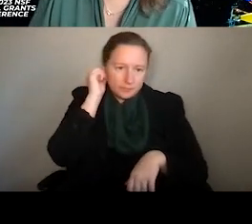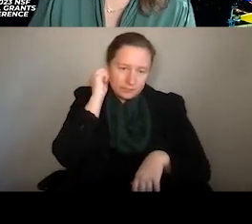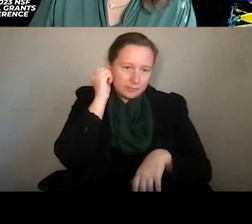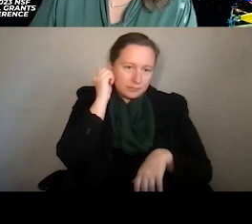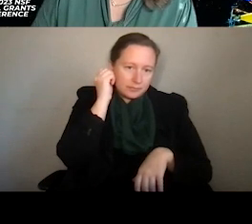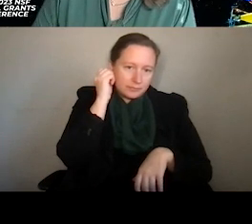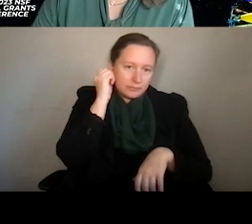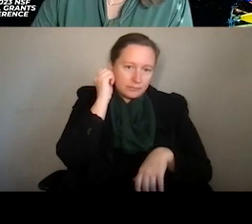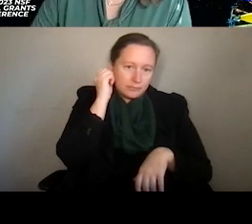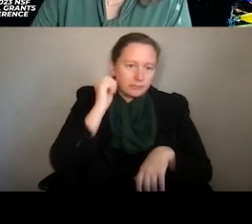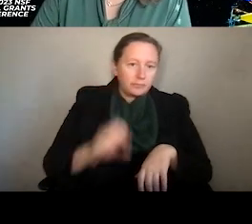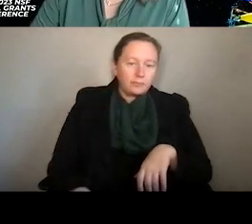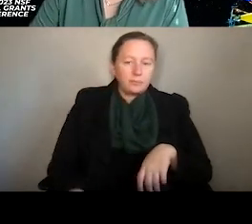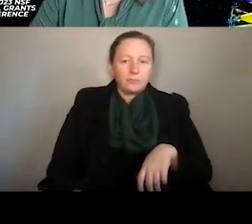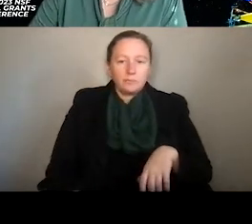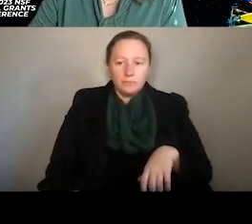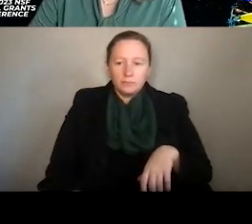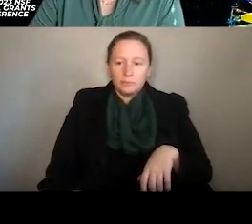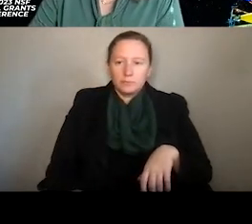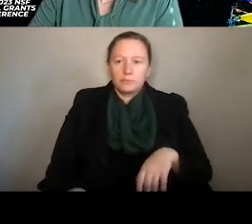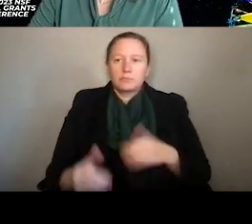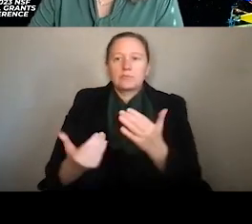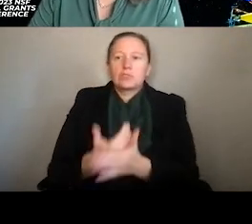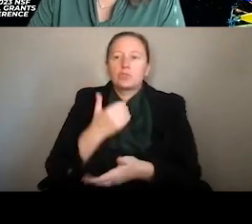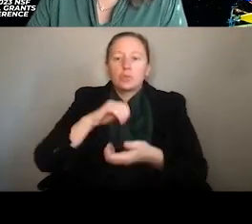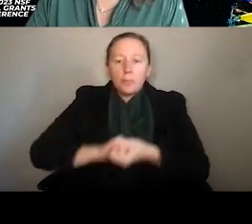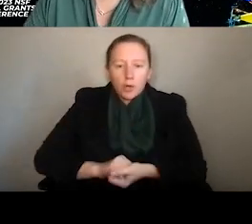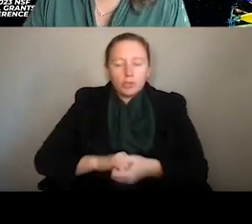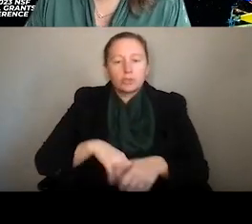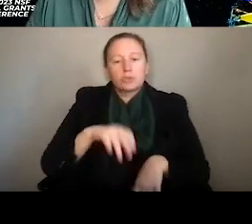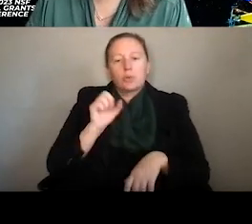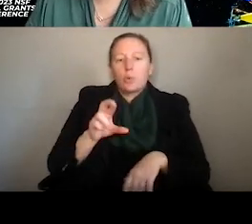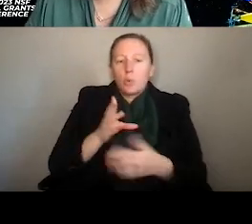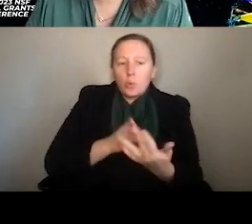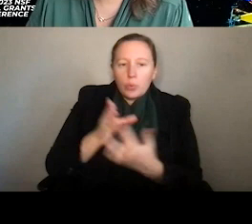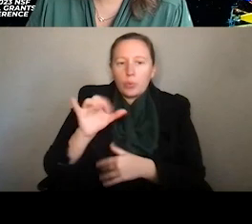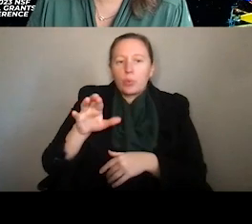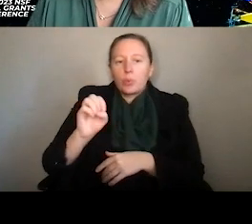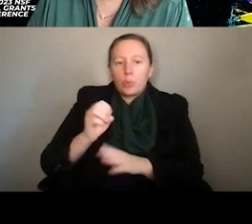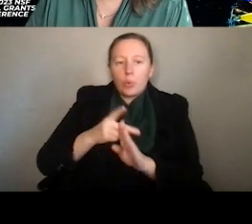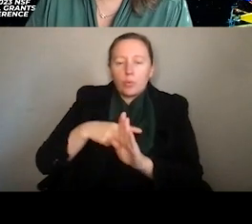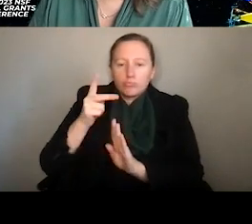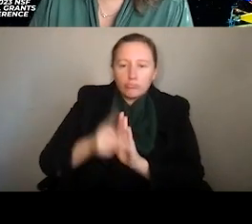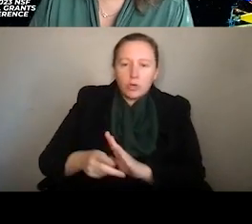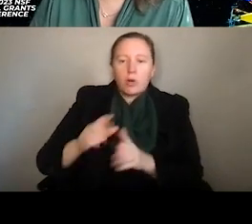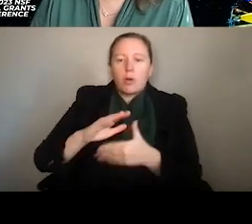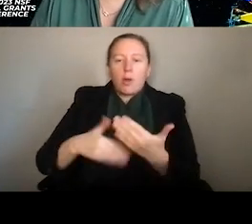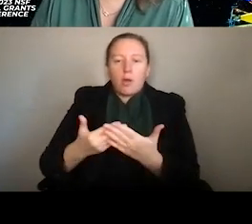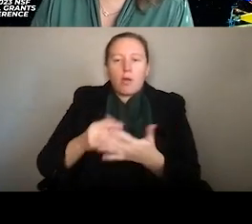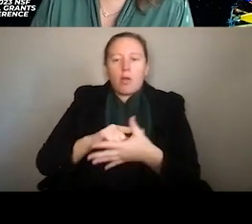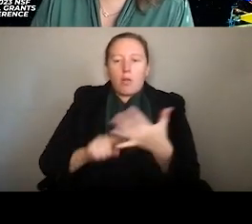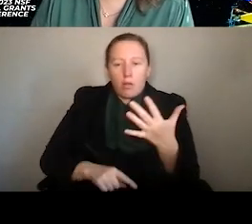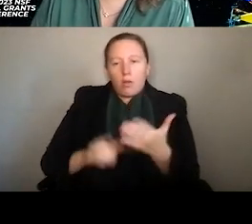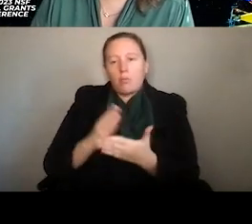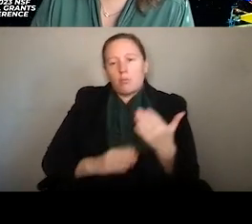Okay, so whether it's through new partnerships created by CHIPS or through a core program in Ocean Sciences, all of these parts of GEO